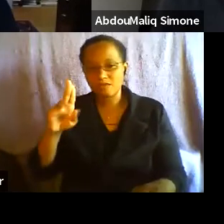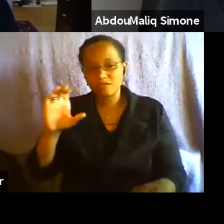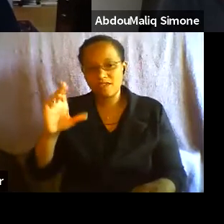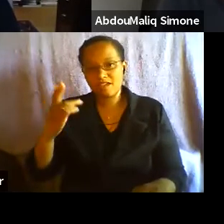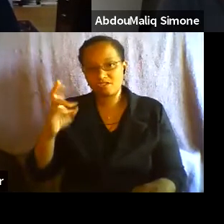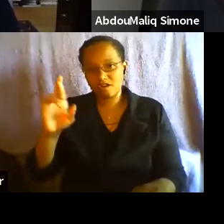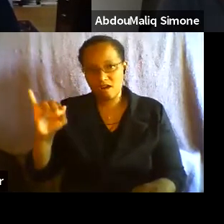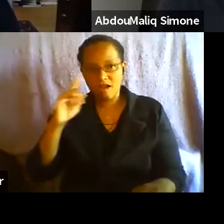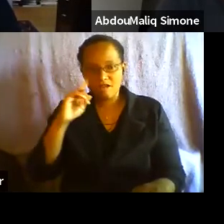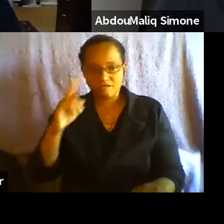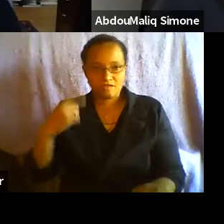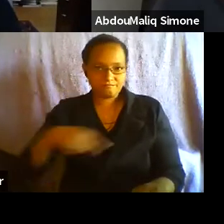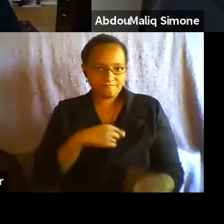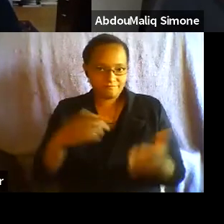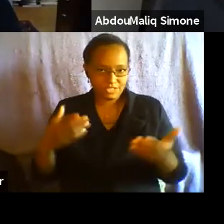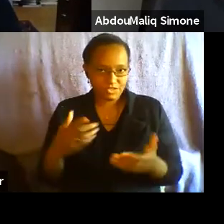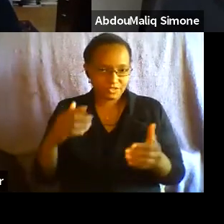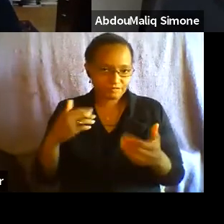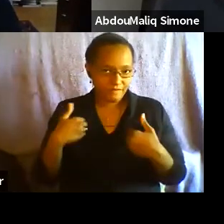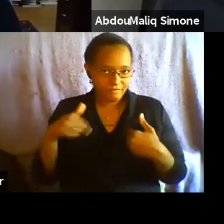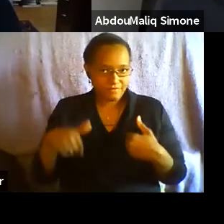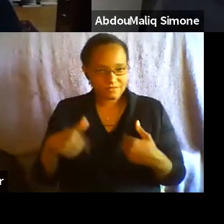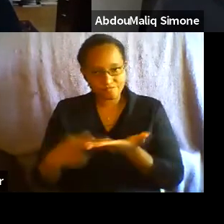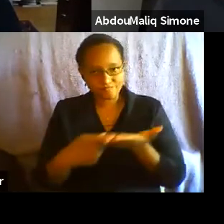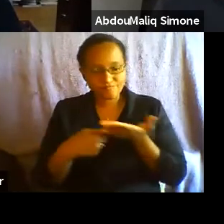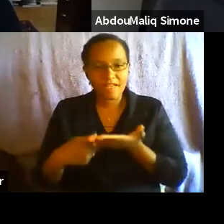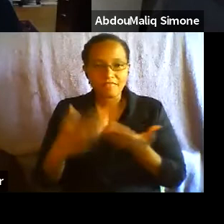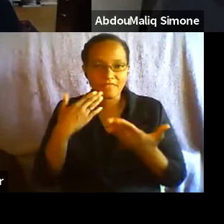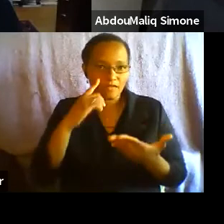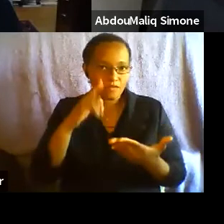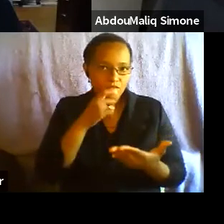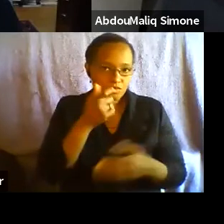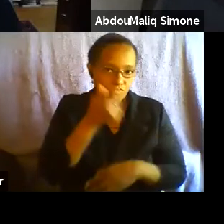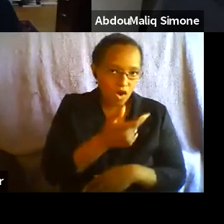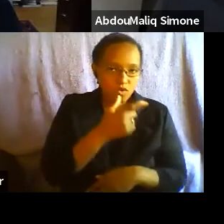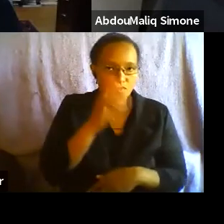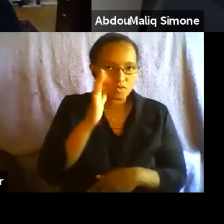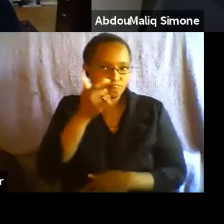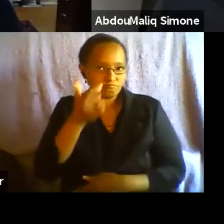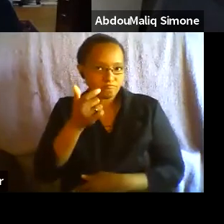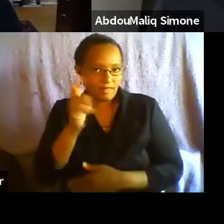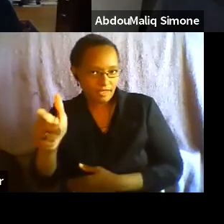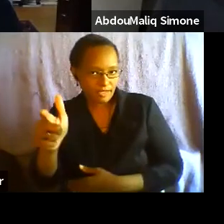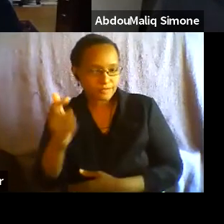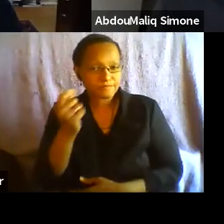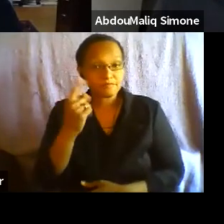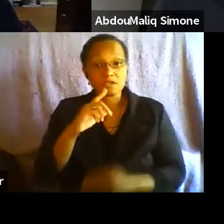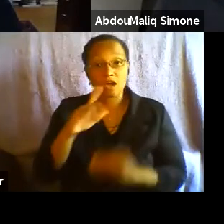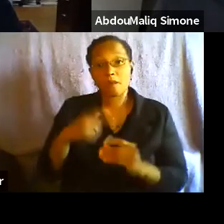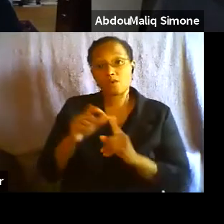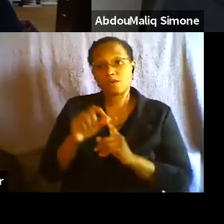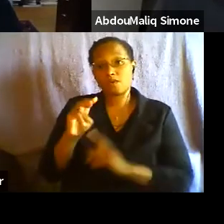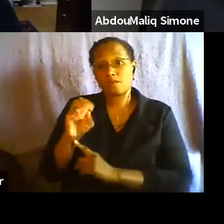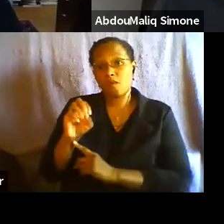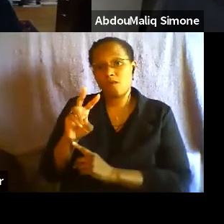So it's a pleasure and thanks to everyone who's watching or will watch later. When it comes to movement, the first word that comes